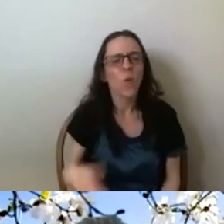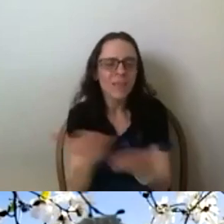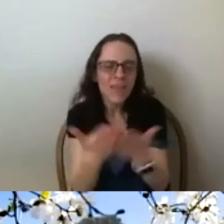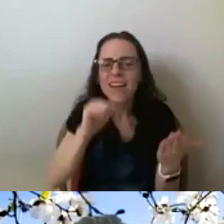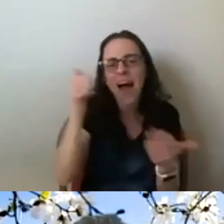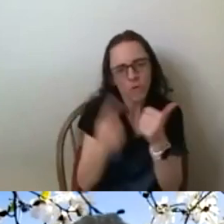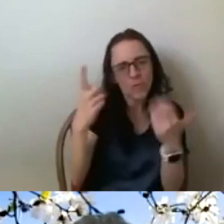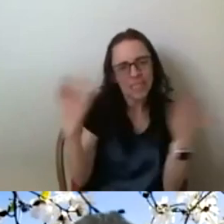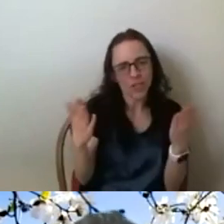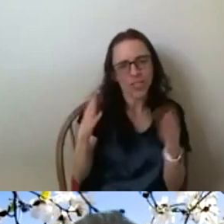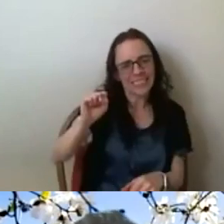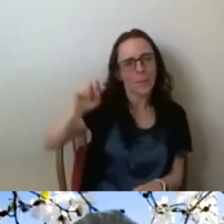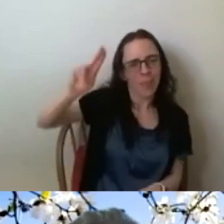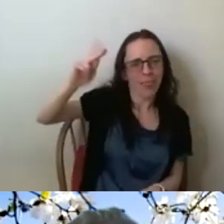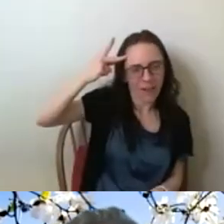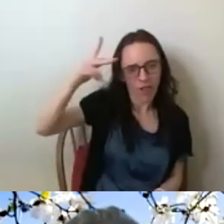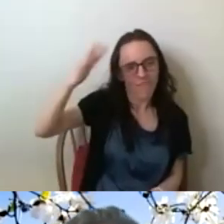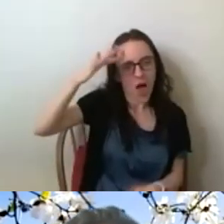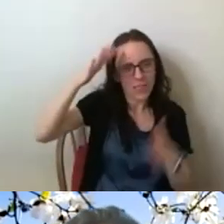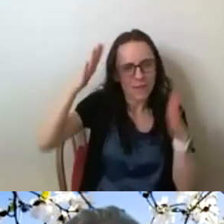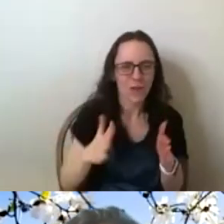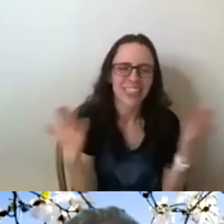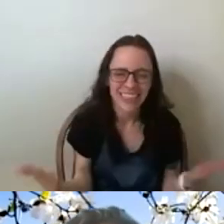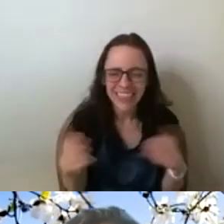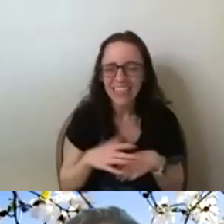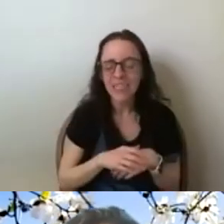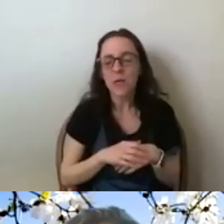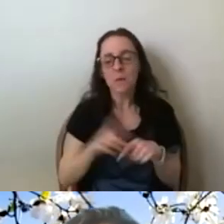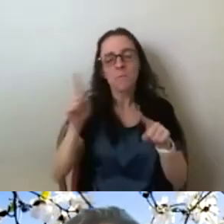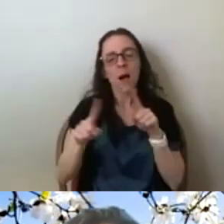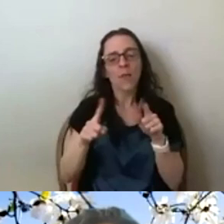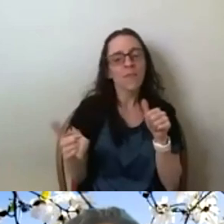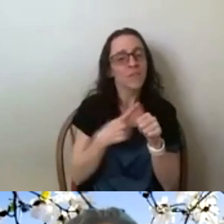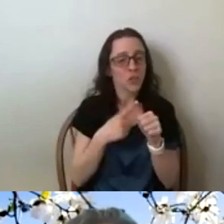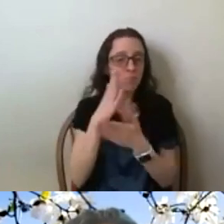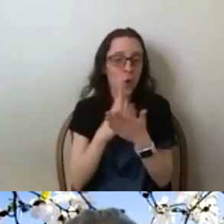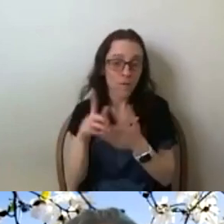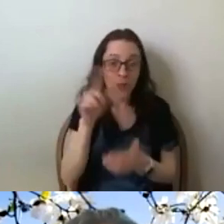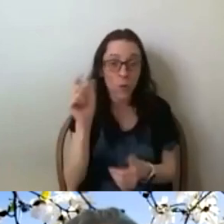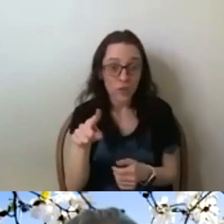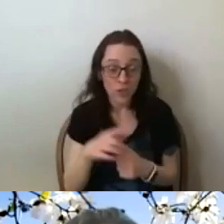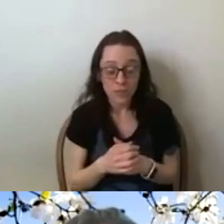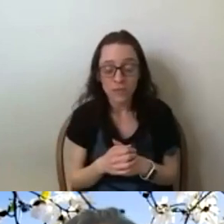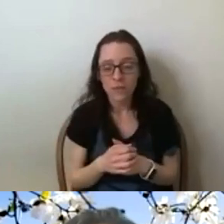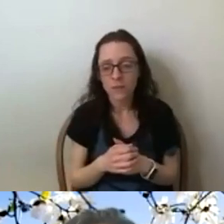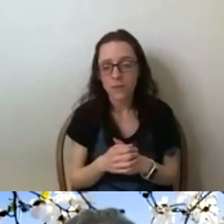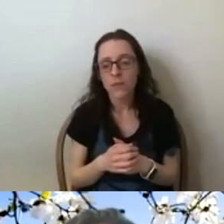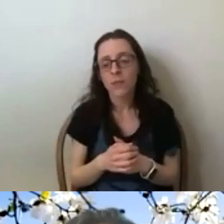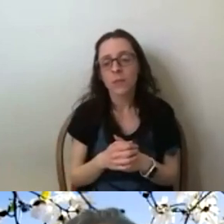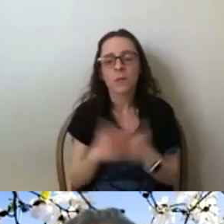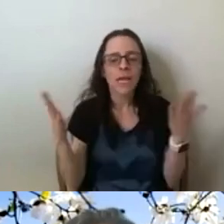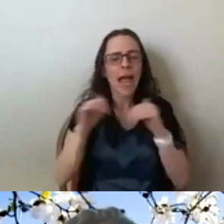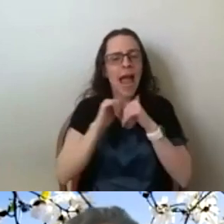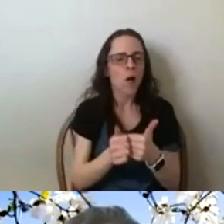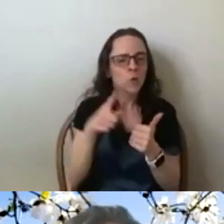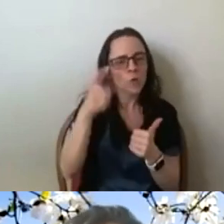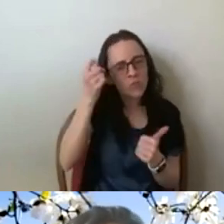But, but that question, but certainly the first part of the question of sort of what, how do you understand race and ethnicity as